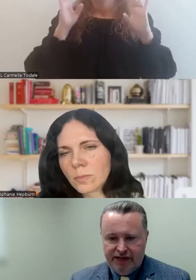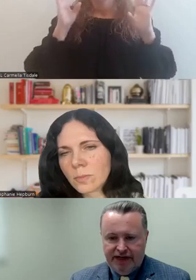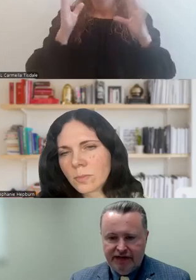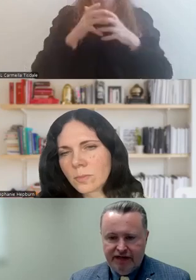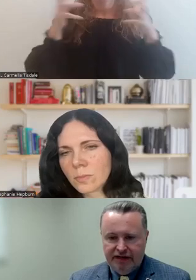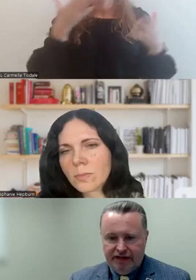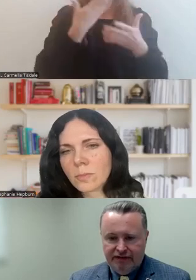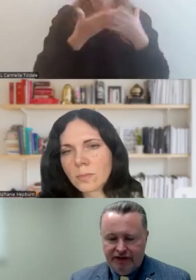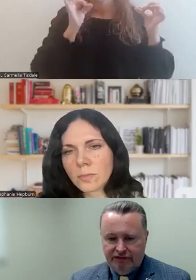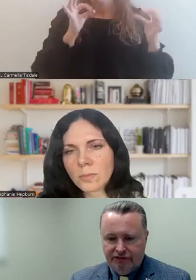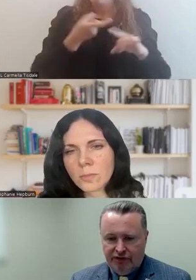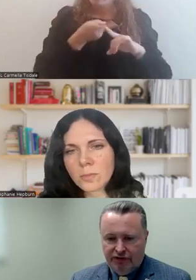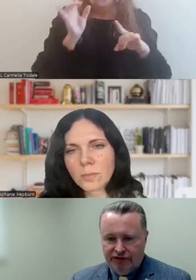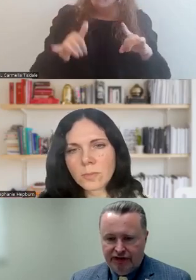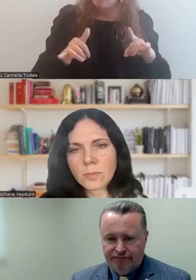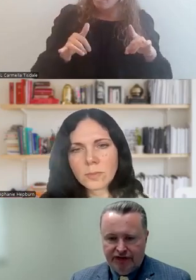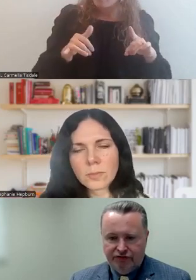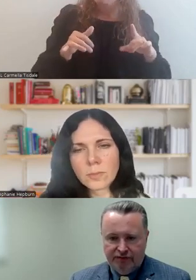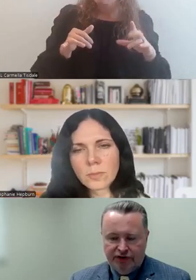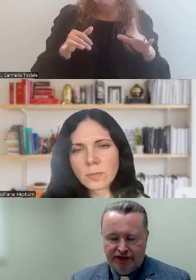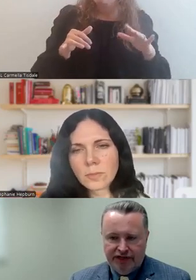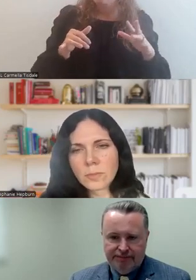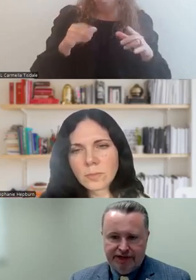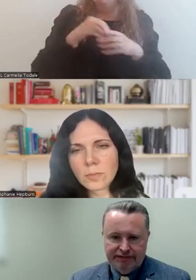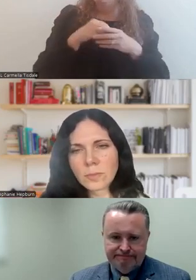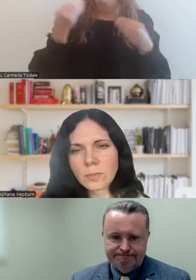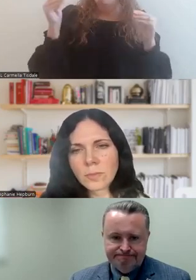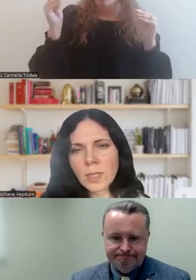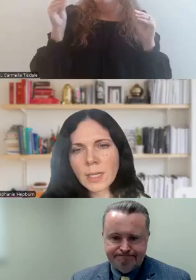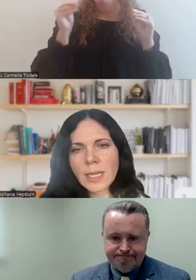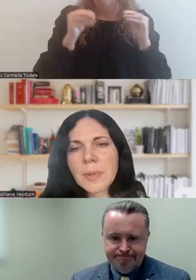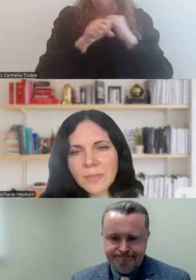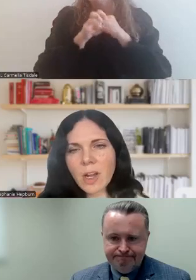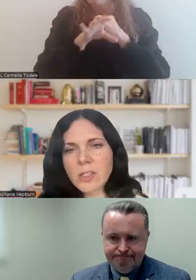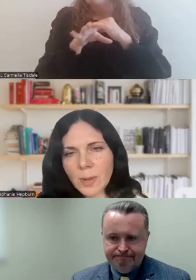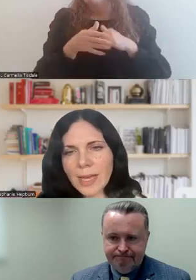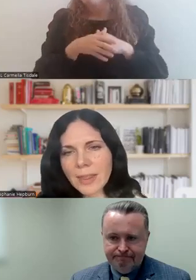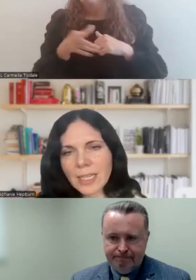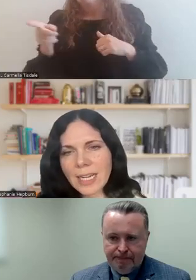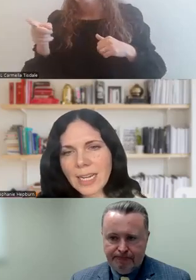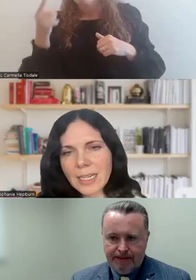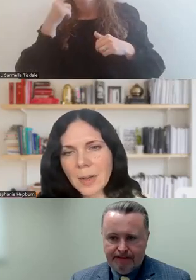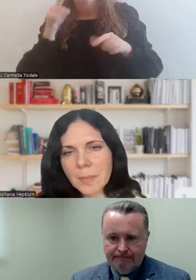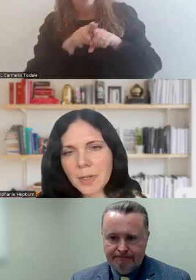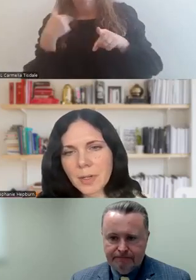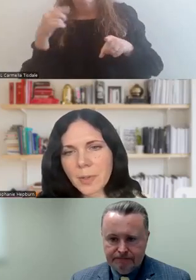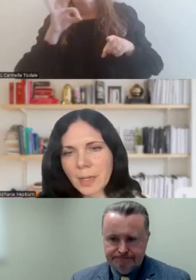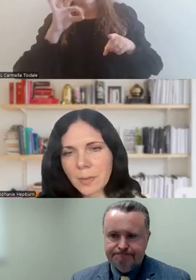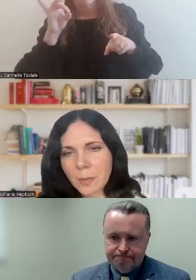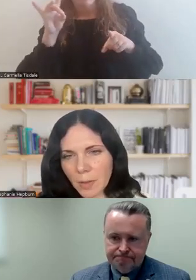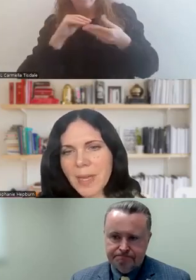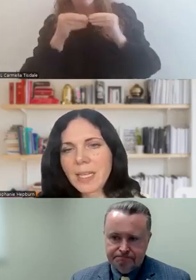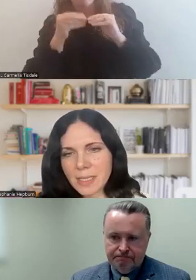lot of great feedback into our marketing campaign. And I believe it also had the 988 number